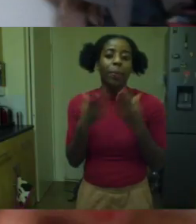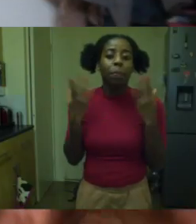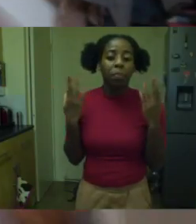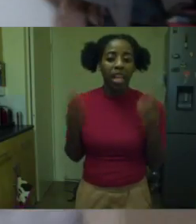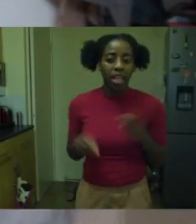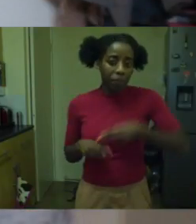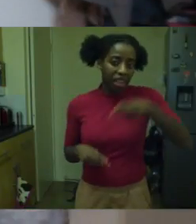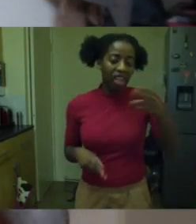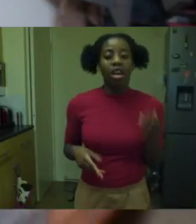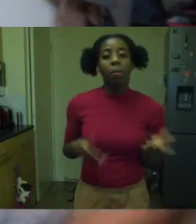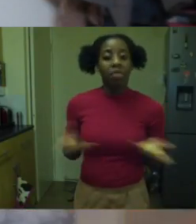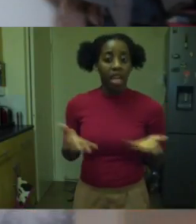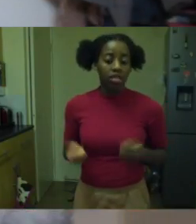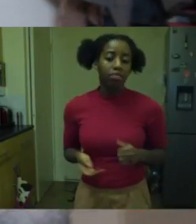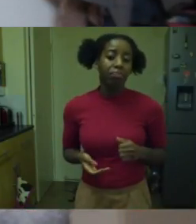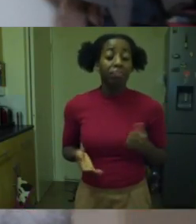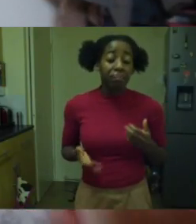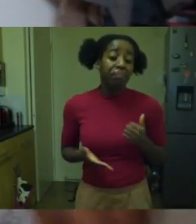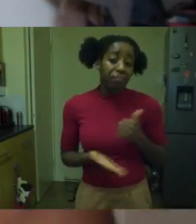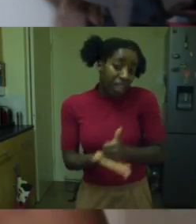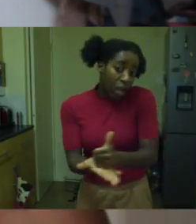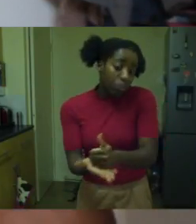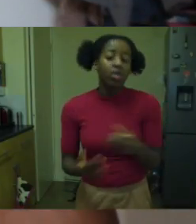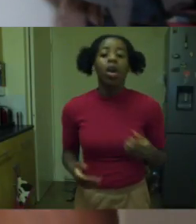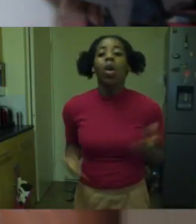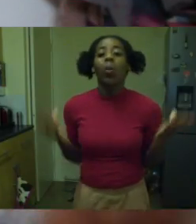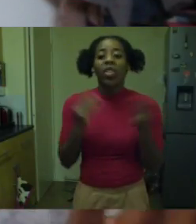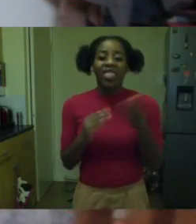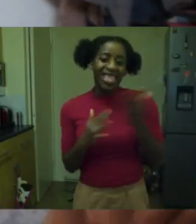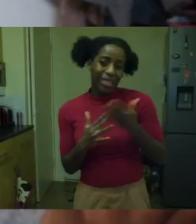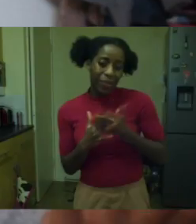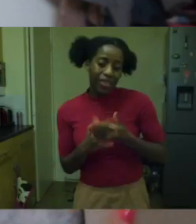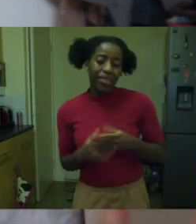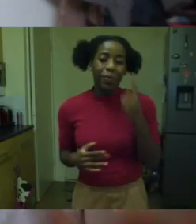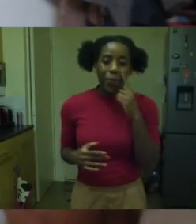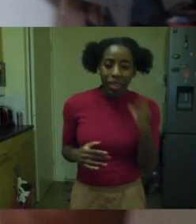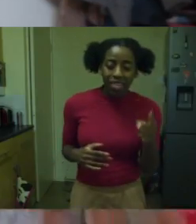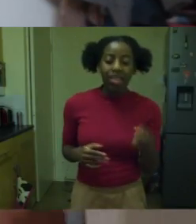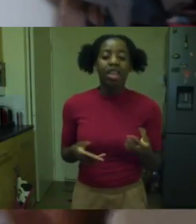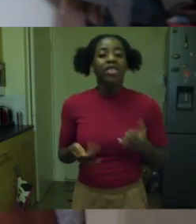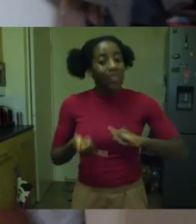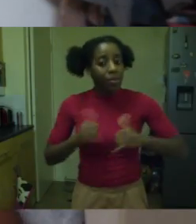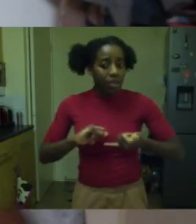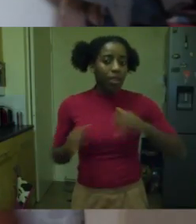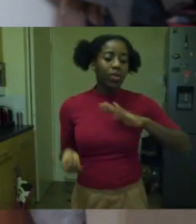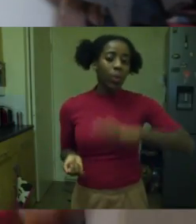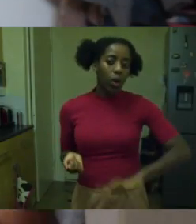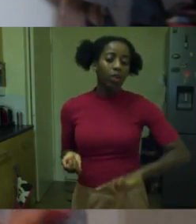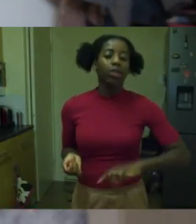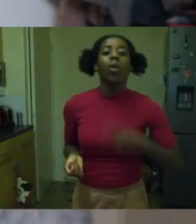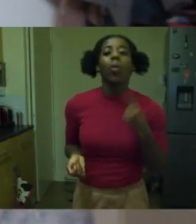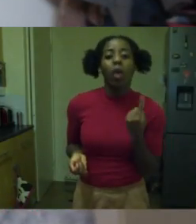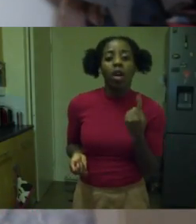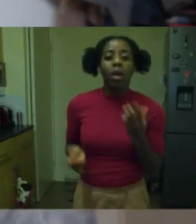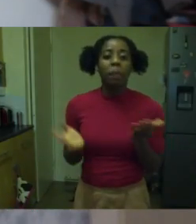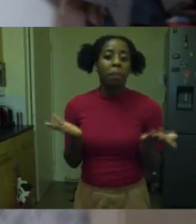black plays and then you have so many different black plays and like I know that it helps you have more accessibility to a variety of